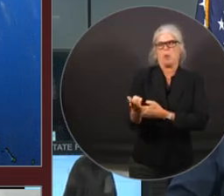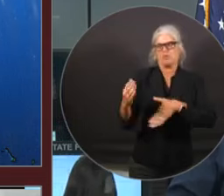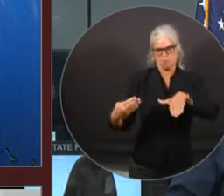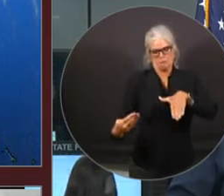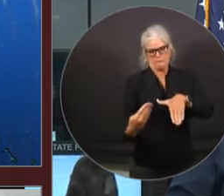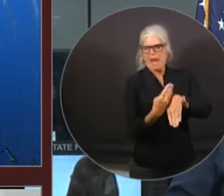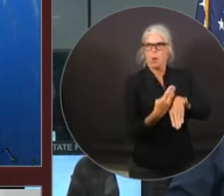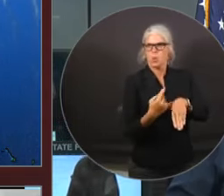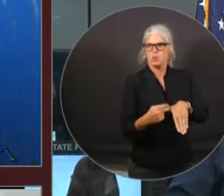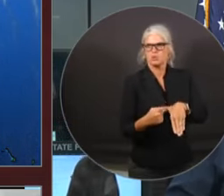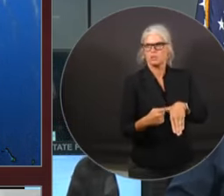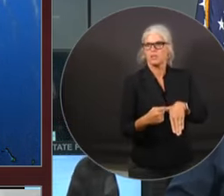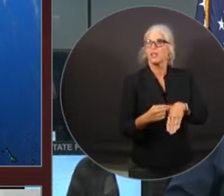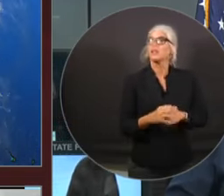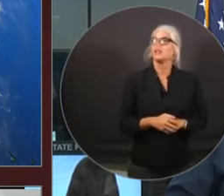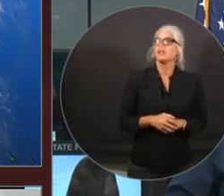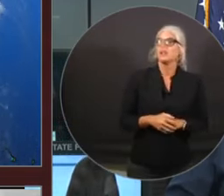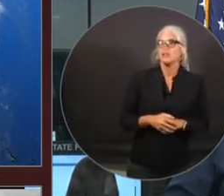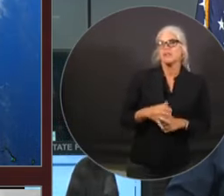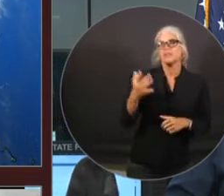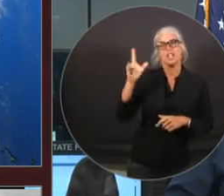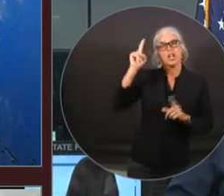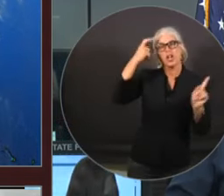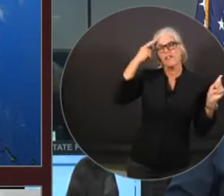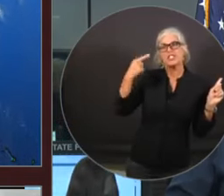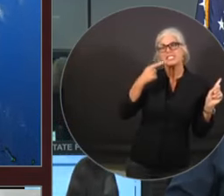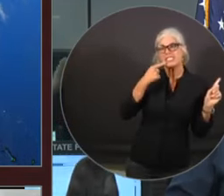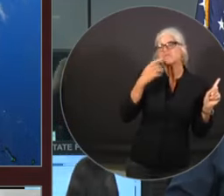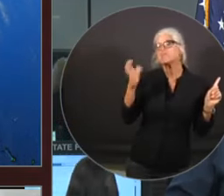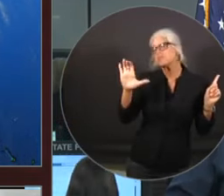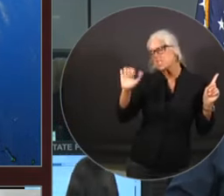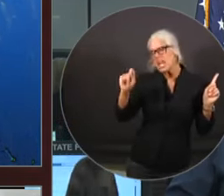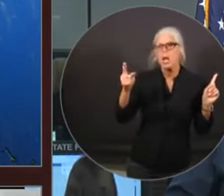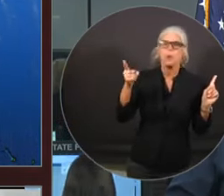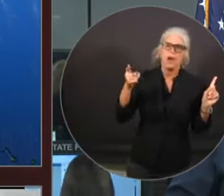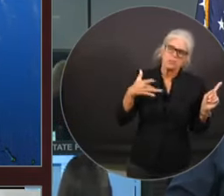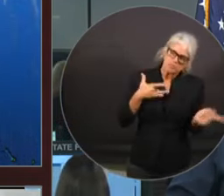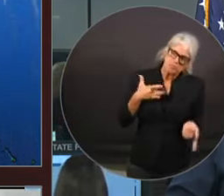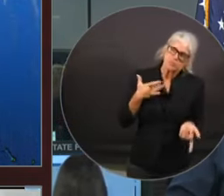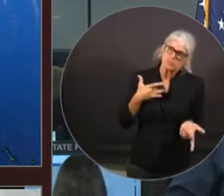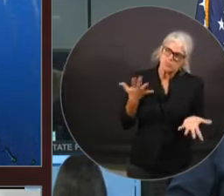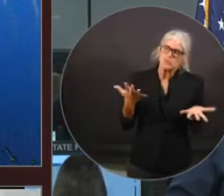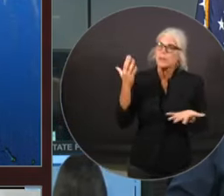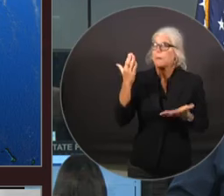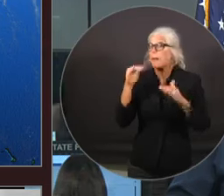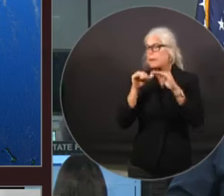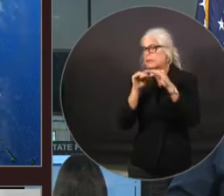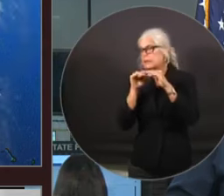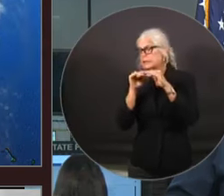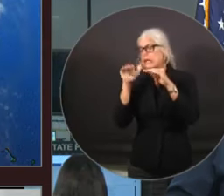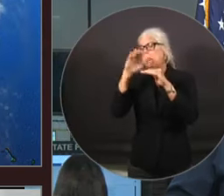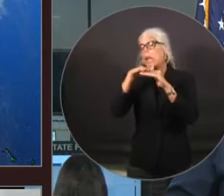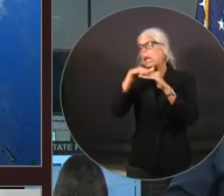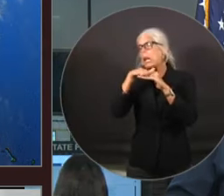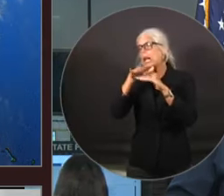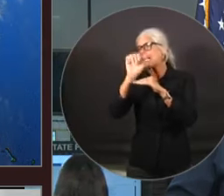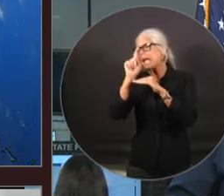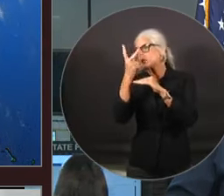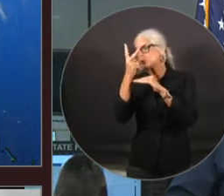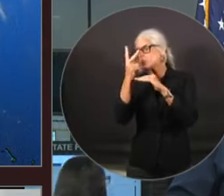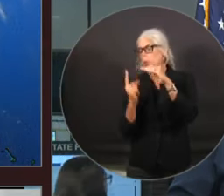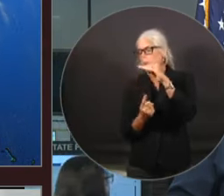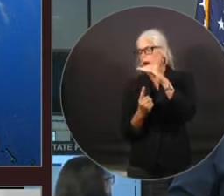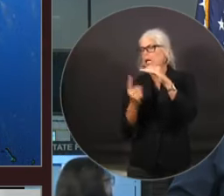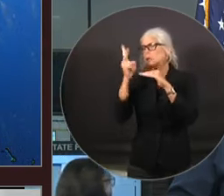outside the possibilities, as the governor has already said, as a strong cap one hurricane, maybe even a low end cat two hurricane. We continue to work on